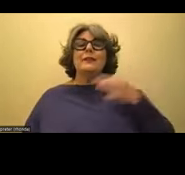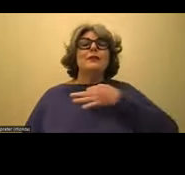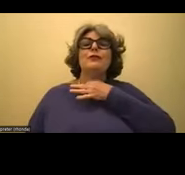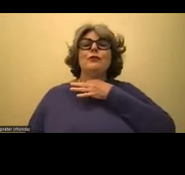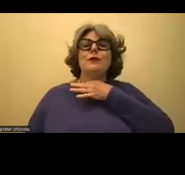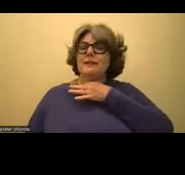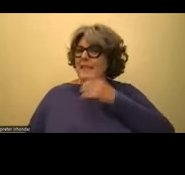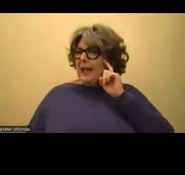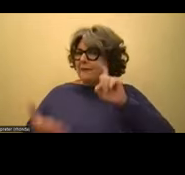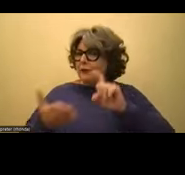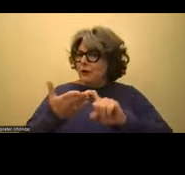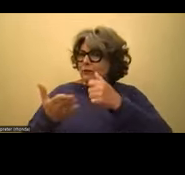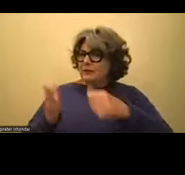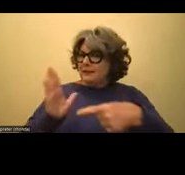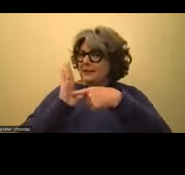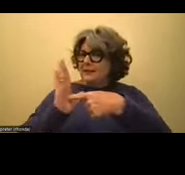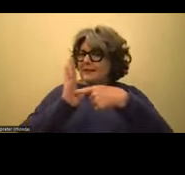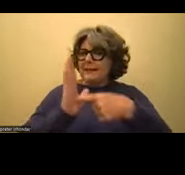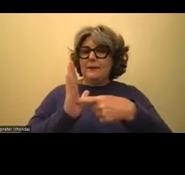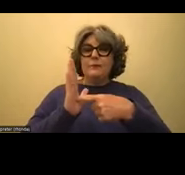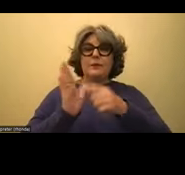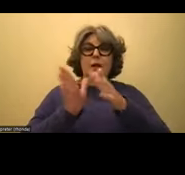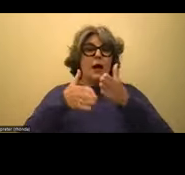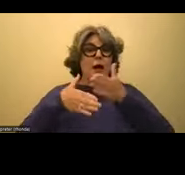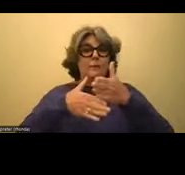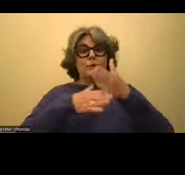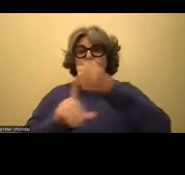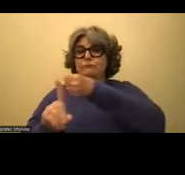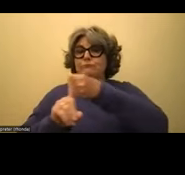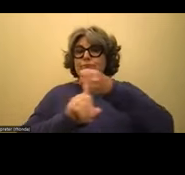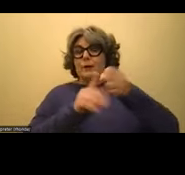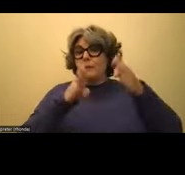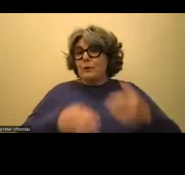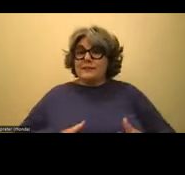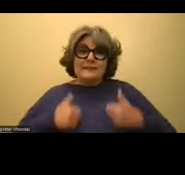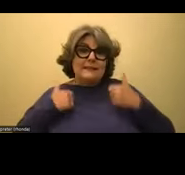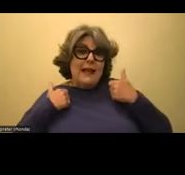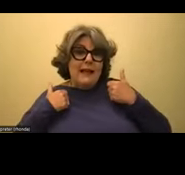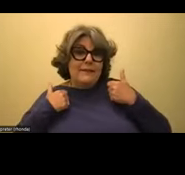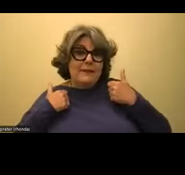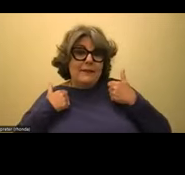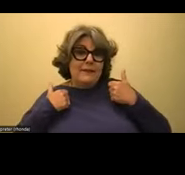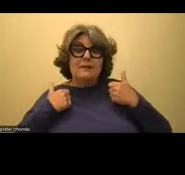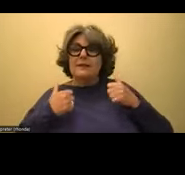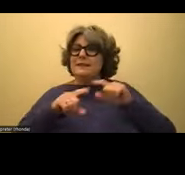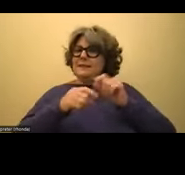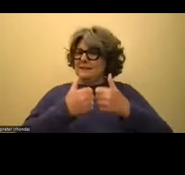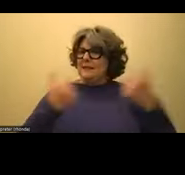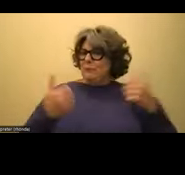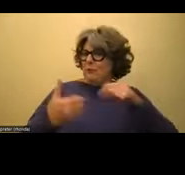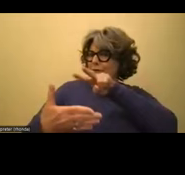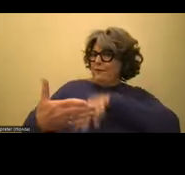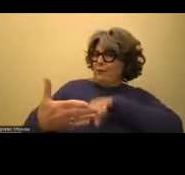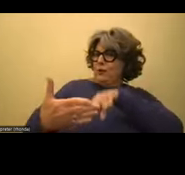seen any examples of Bookshare really impacting a student's life even outside of their reading. So